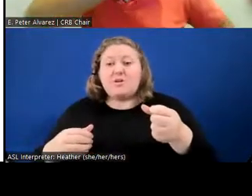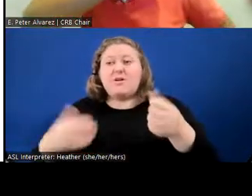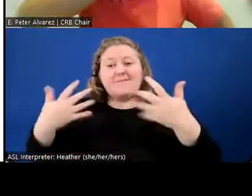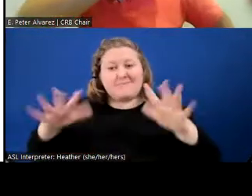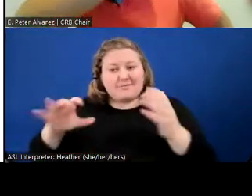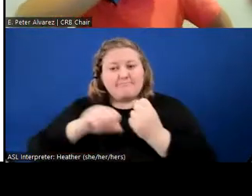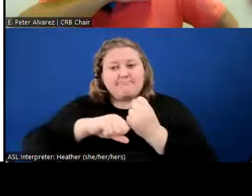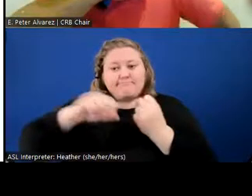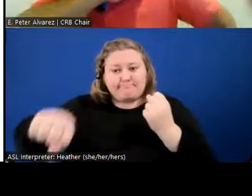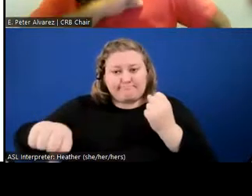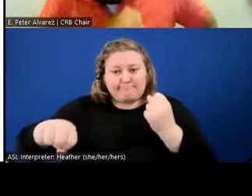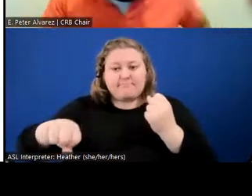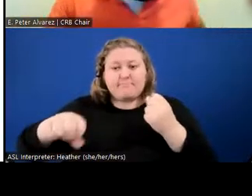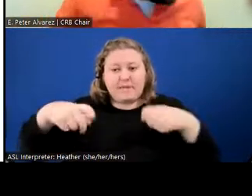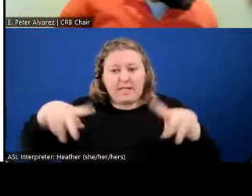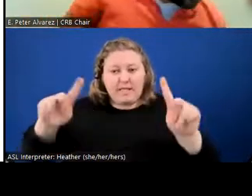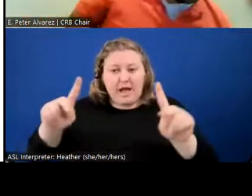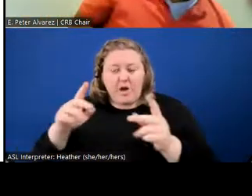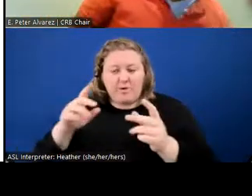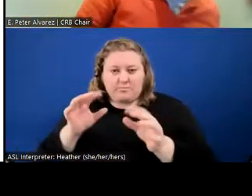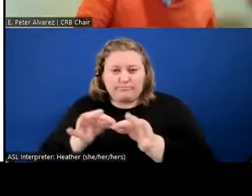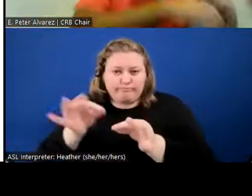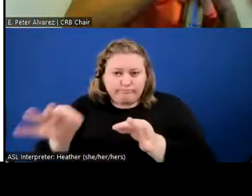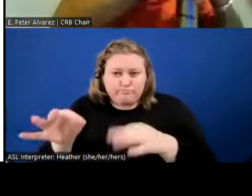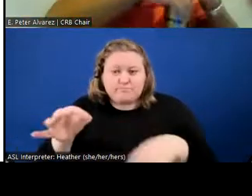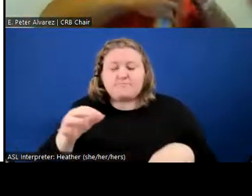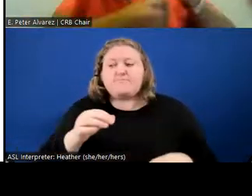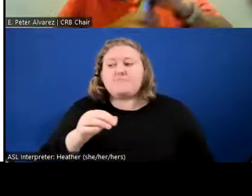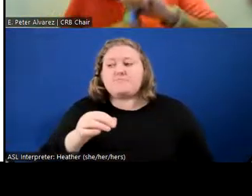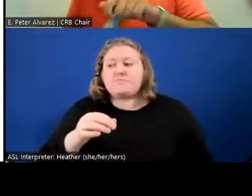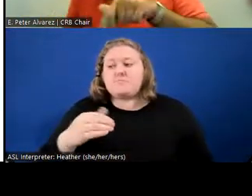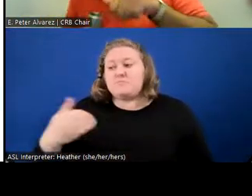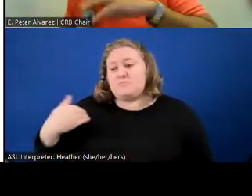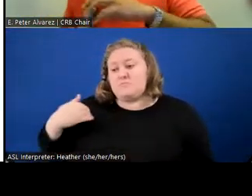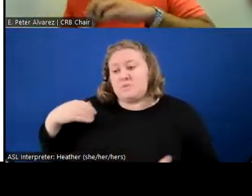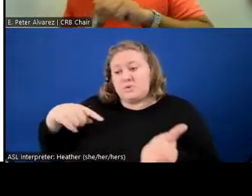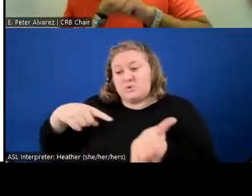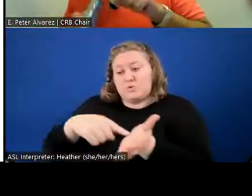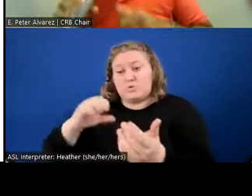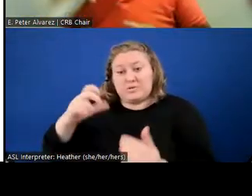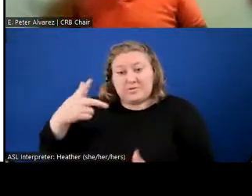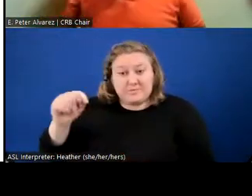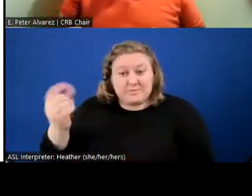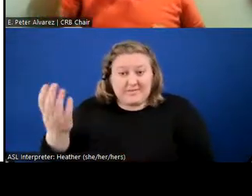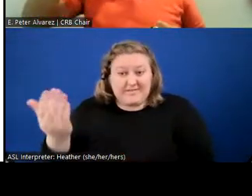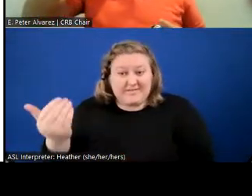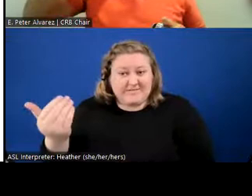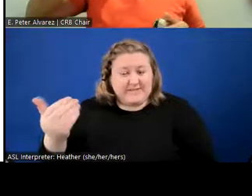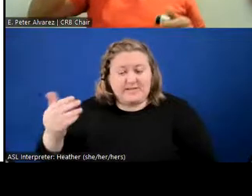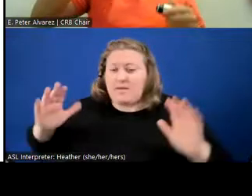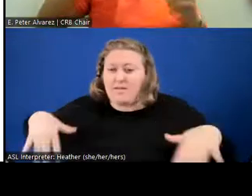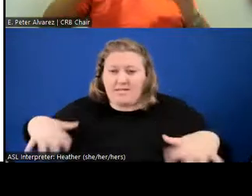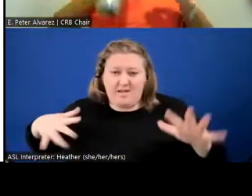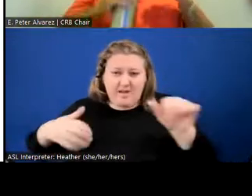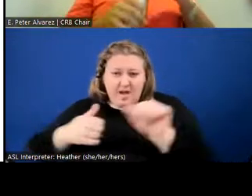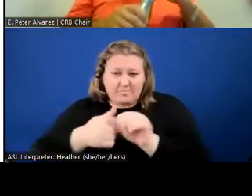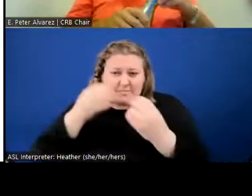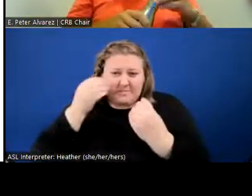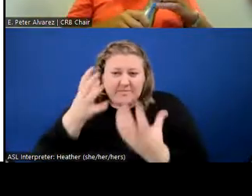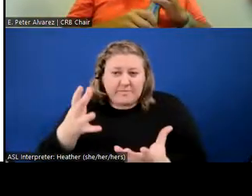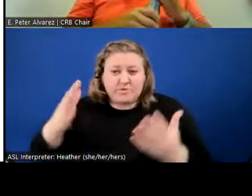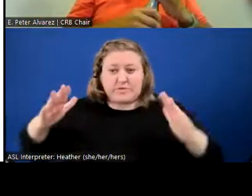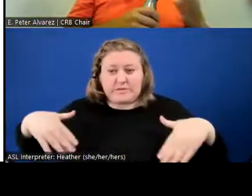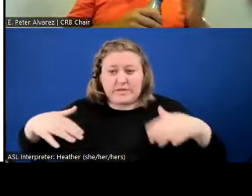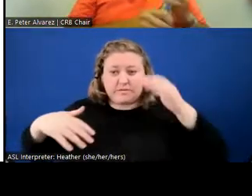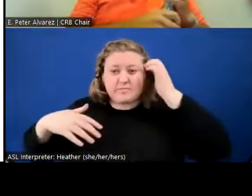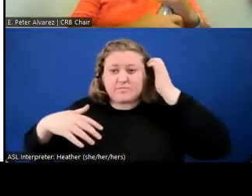extended to Boston. So the second one was due on September 15th. Do not have an update as of report, as of the end,